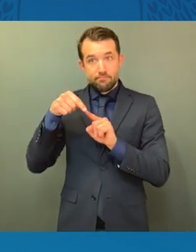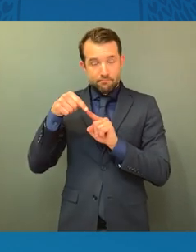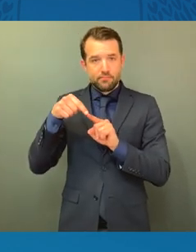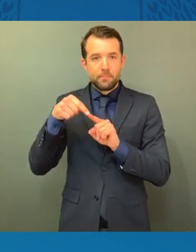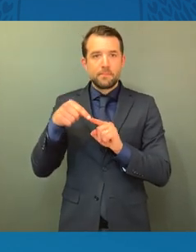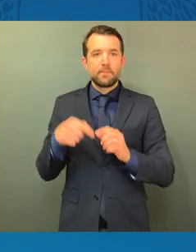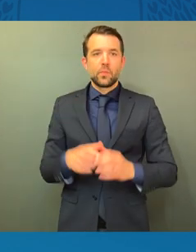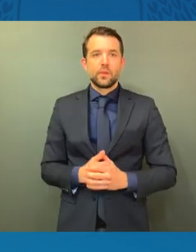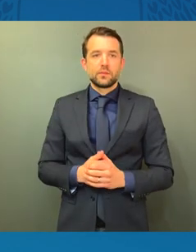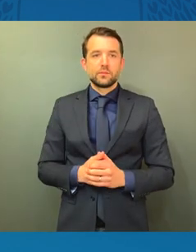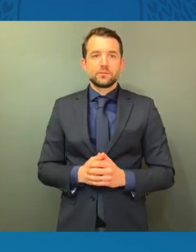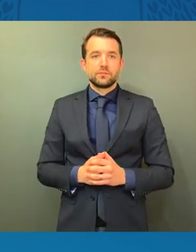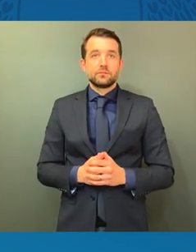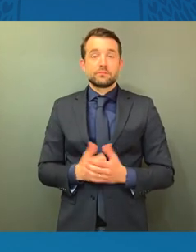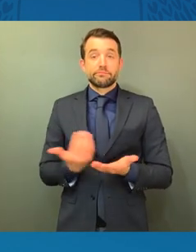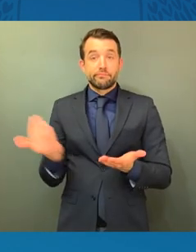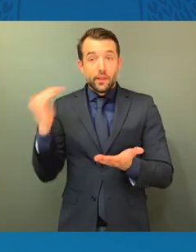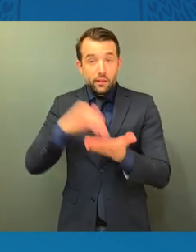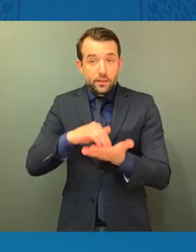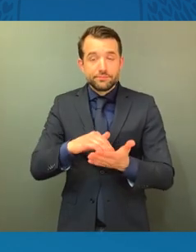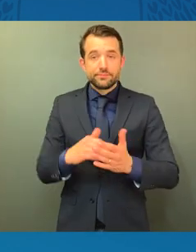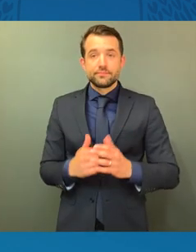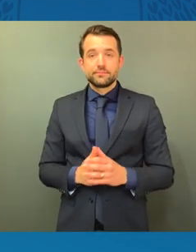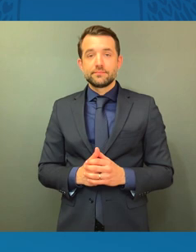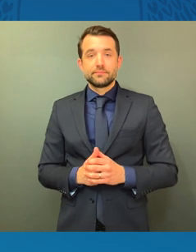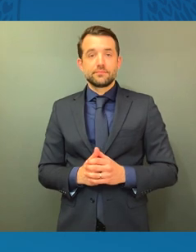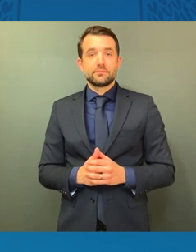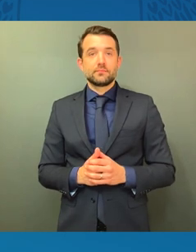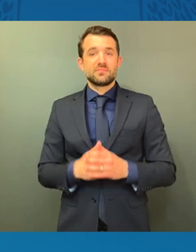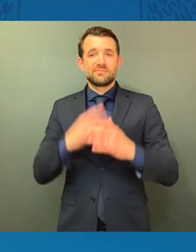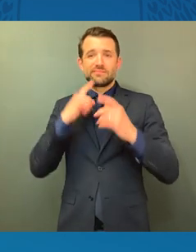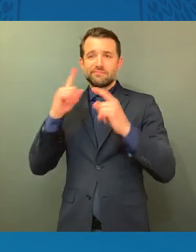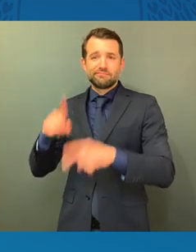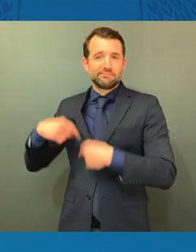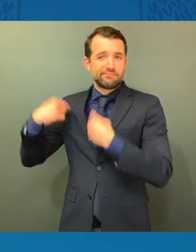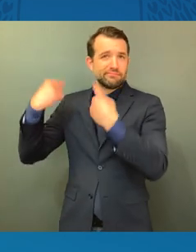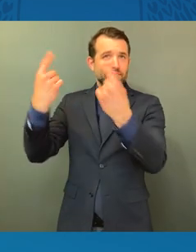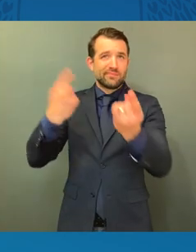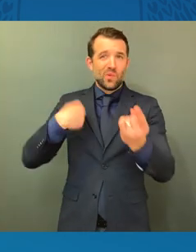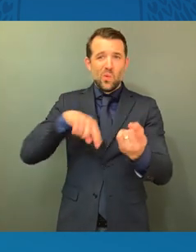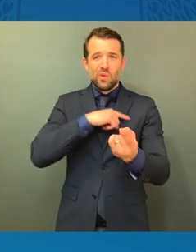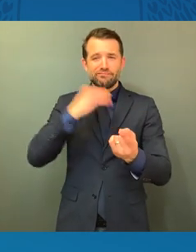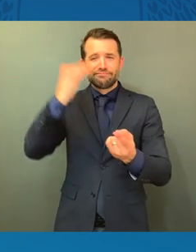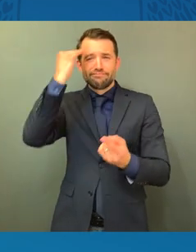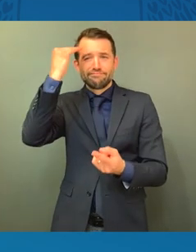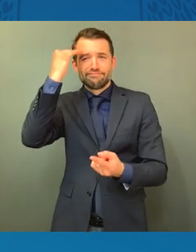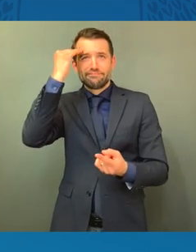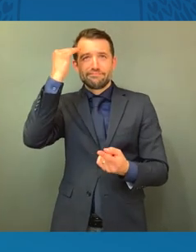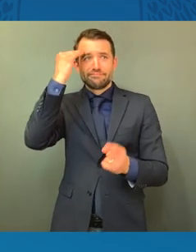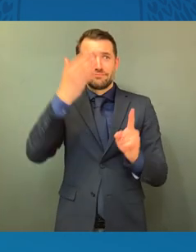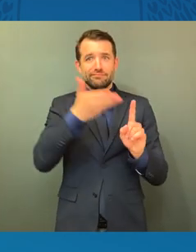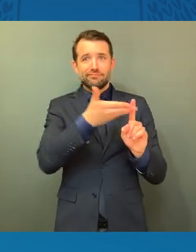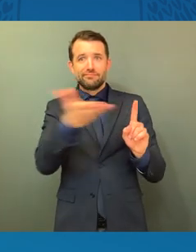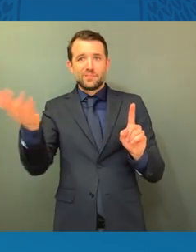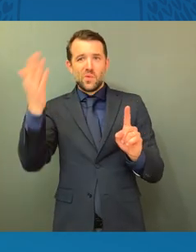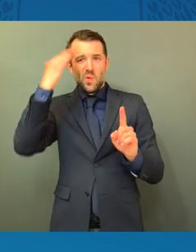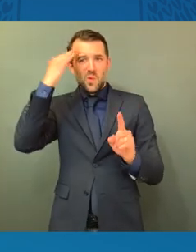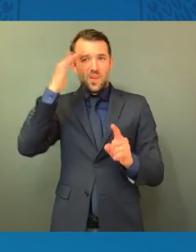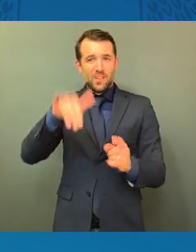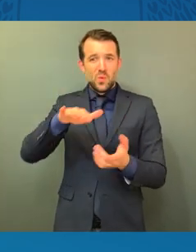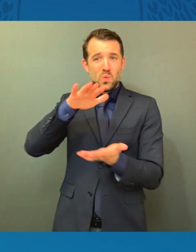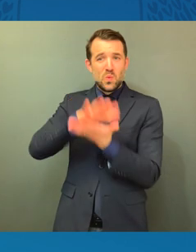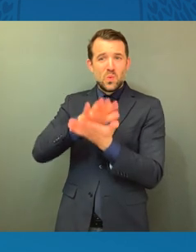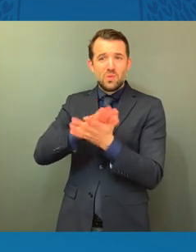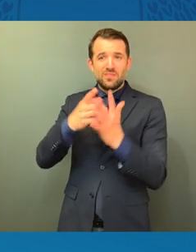And again, because our theory of the case, and I don't have to tell anyone here, their school day starts from the time they wake